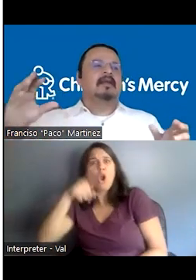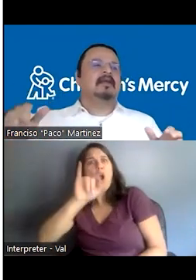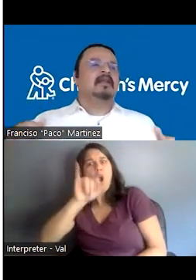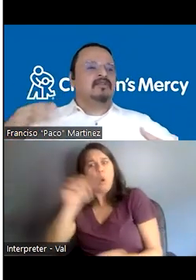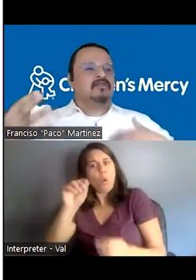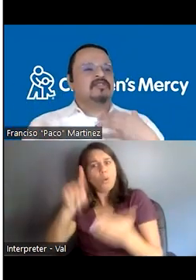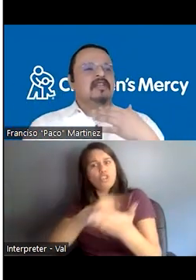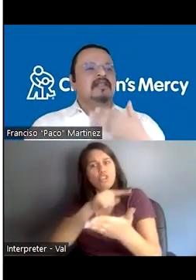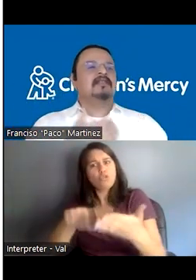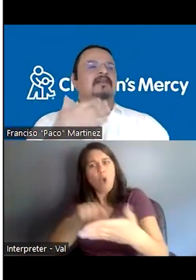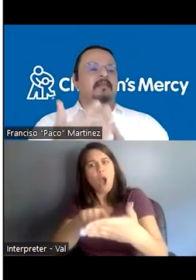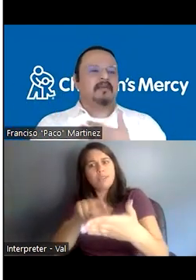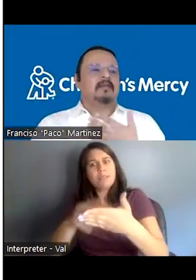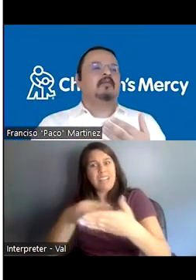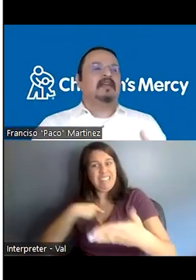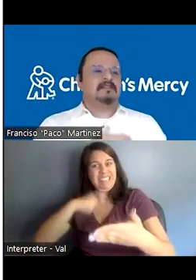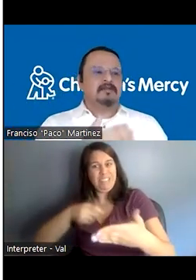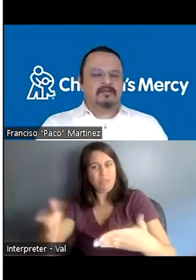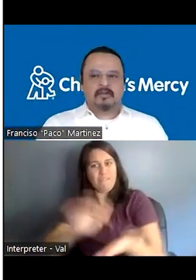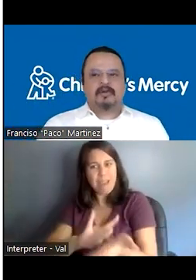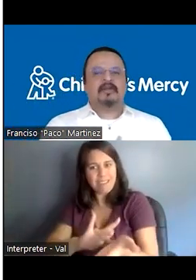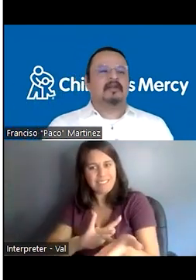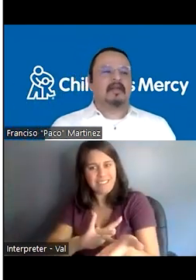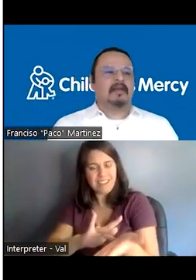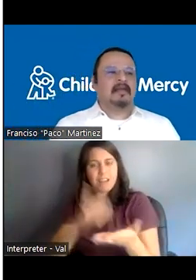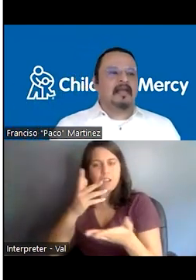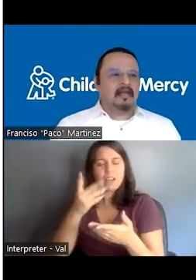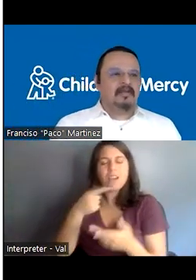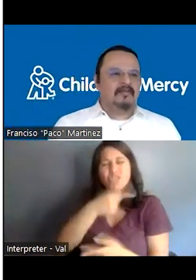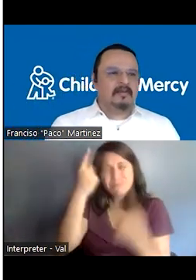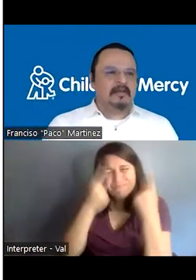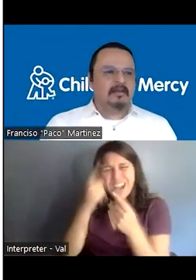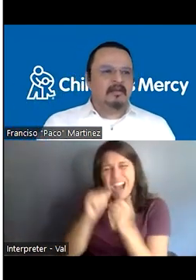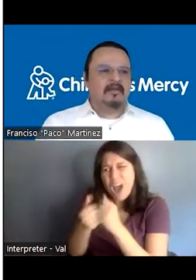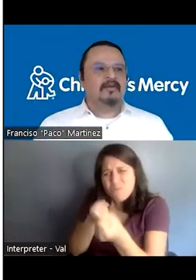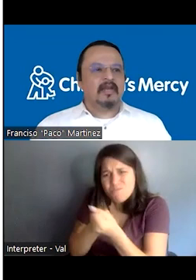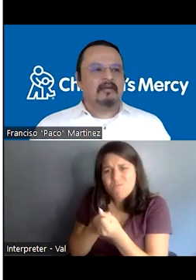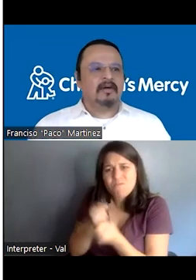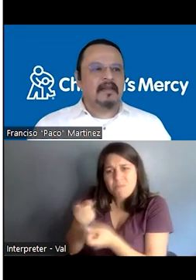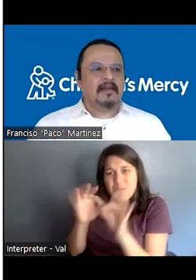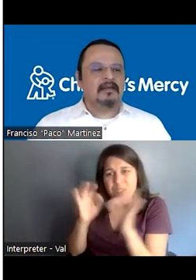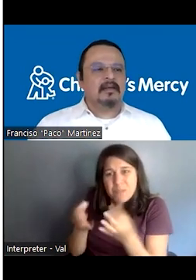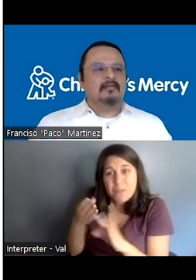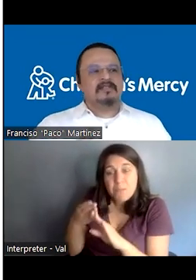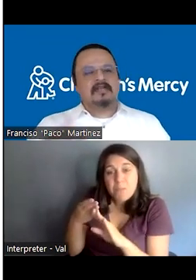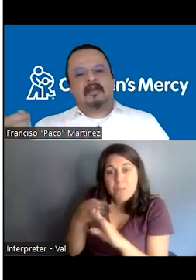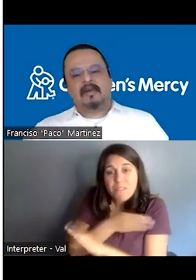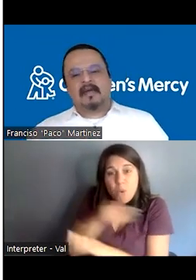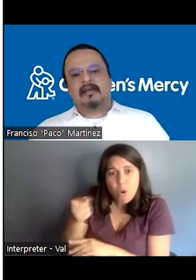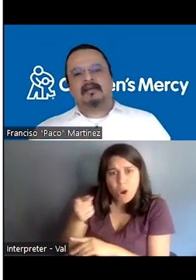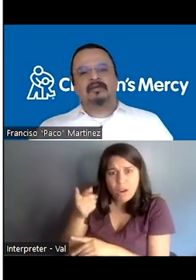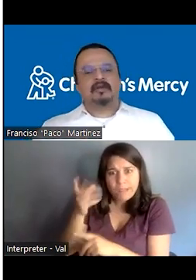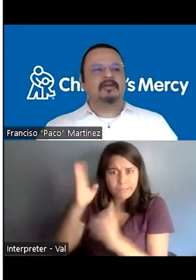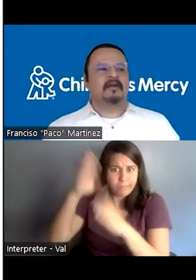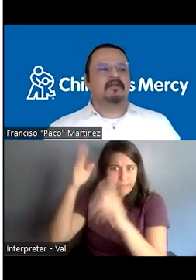And so she thought about ways to support and help this family before they were hotline. When she came